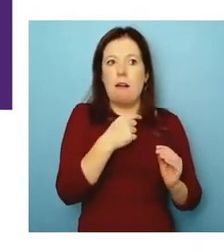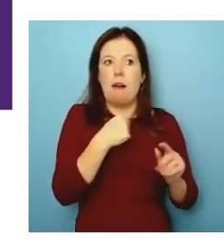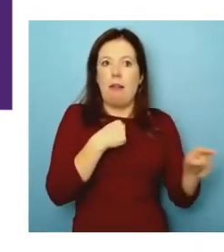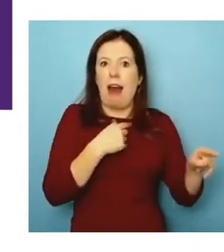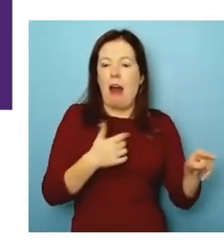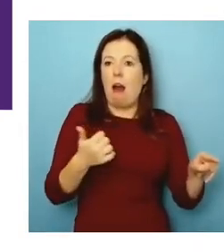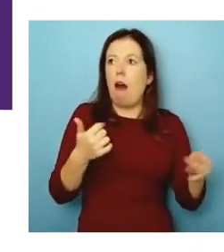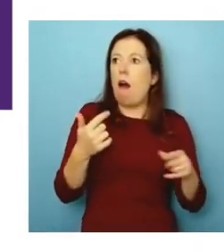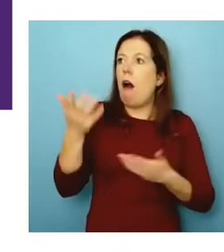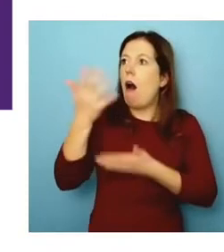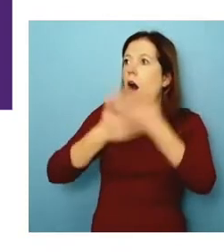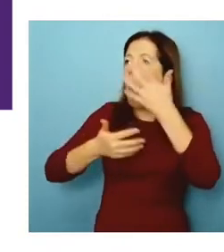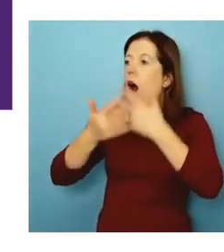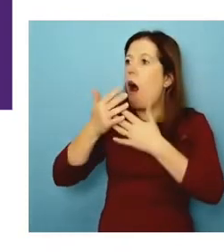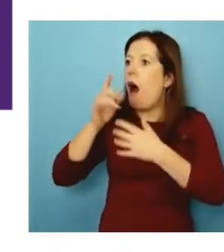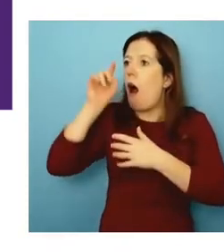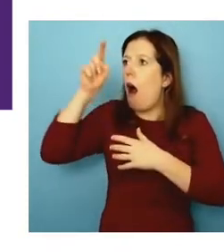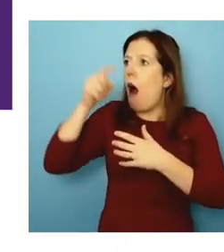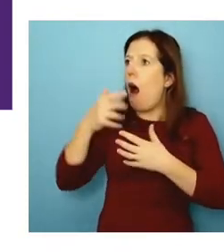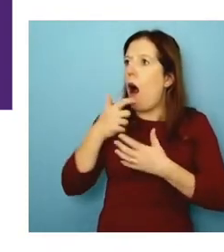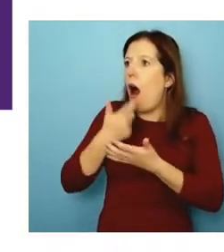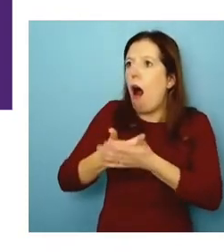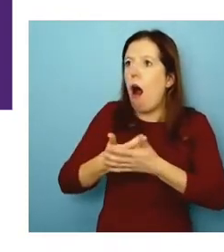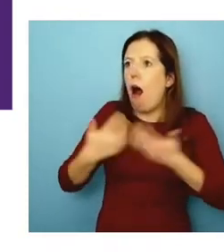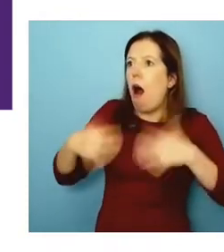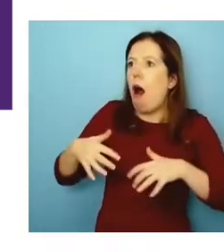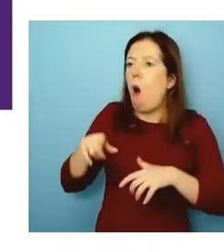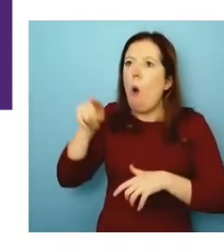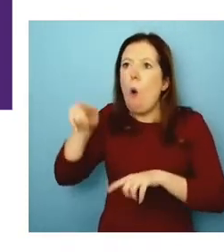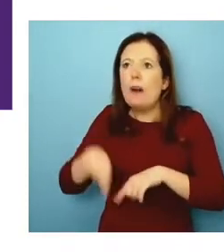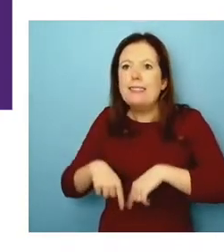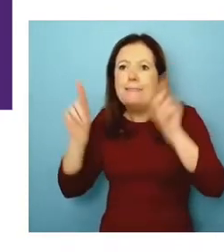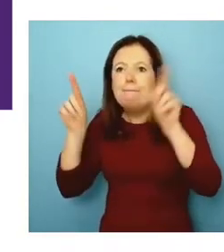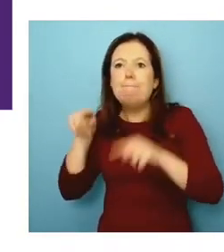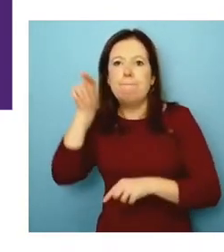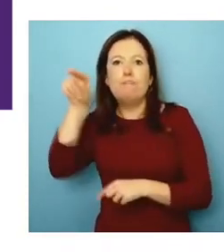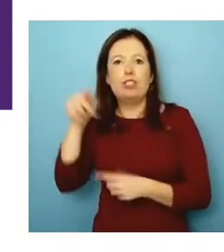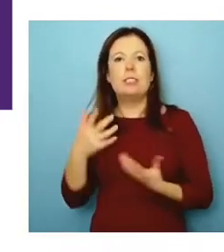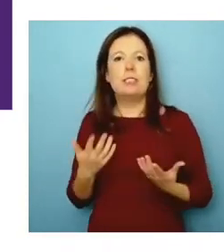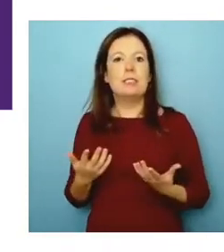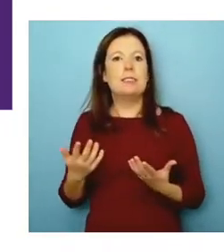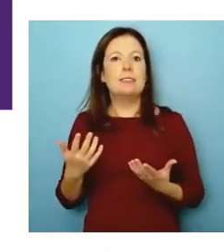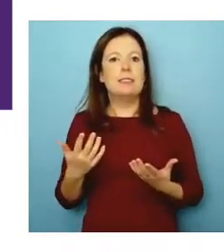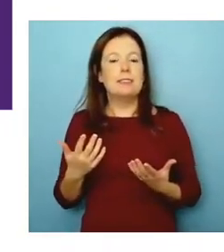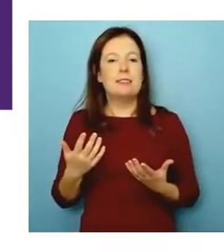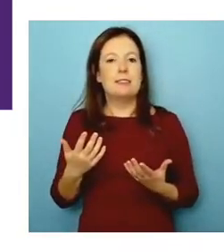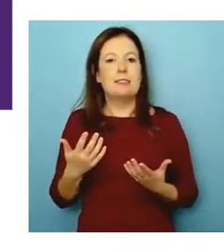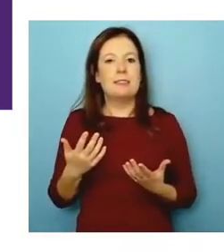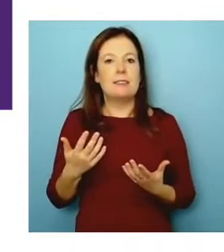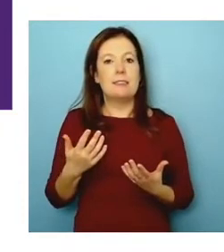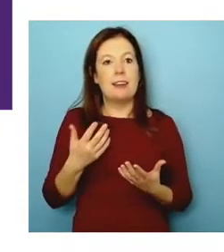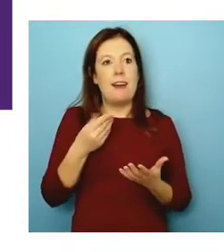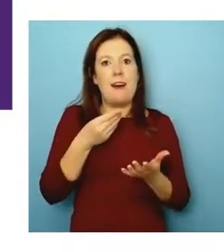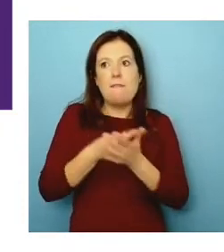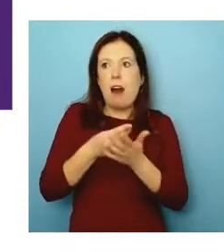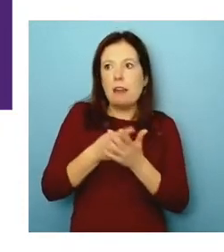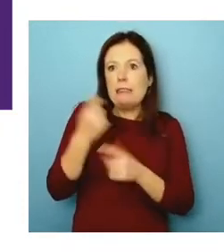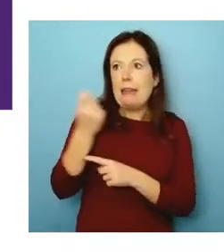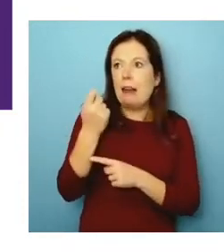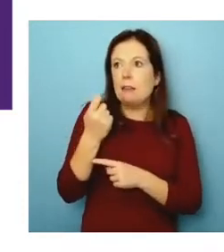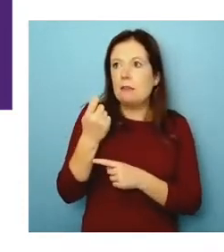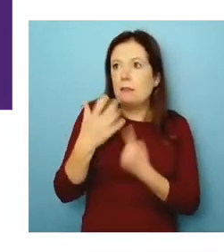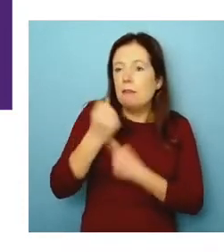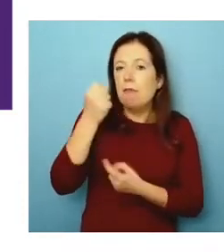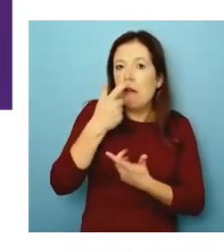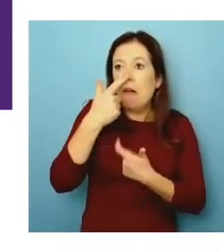or they find it. wow. Okay. Here's a differentiator for me. And because they can point towards financial success, which often is important,